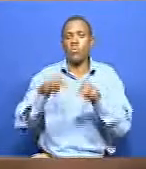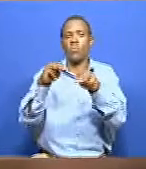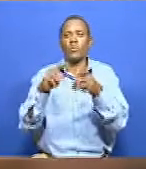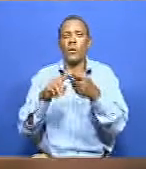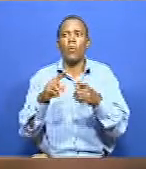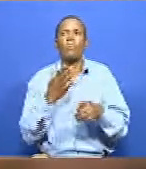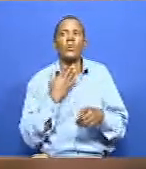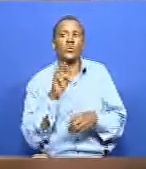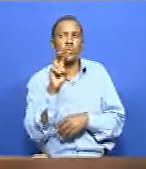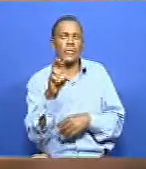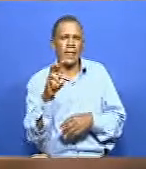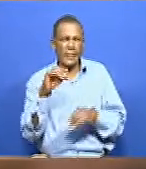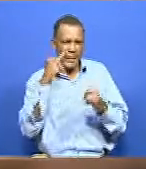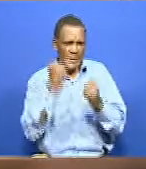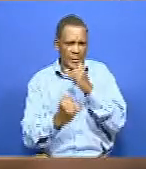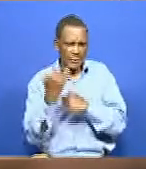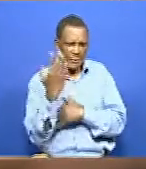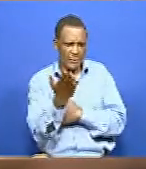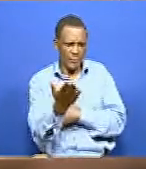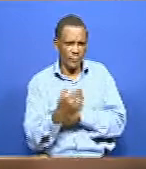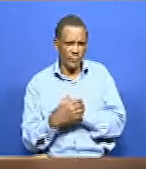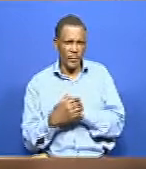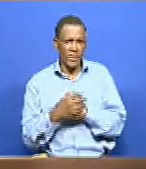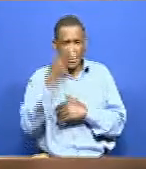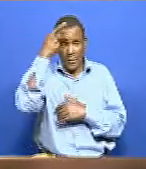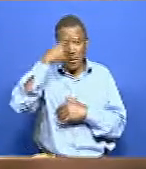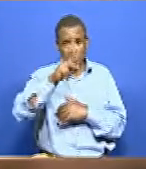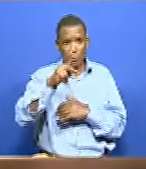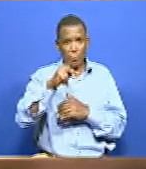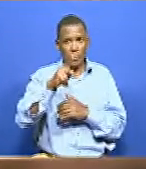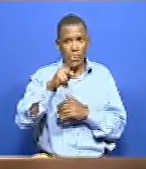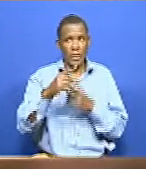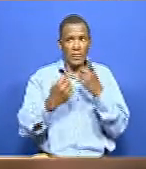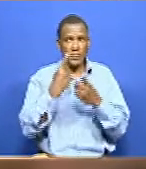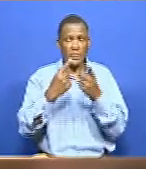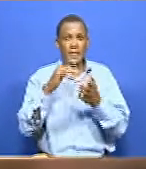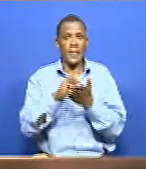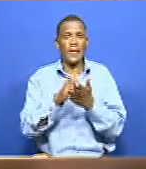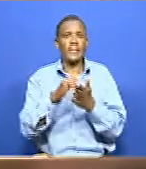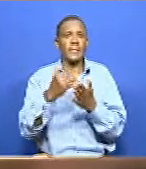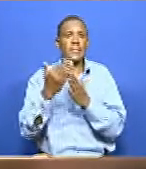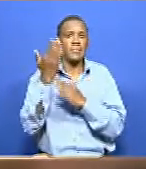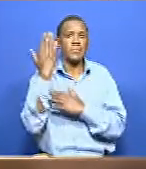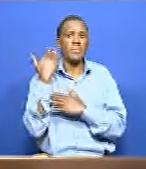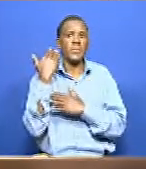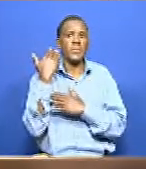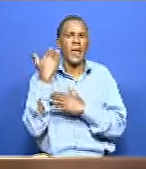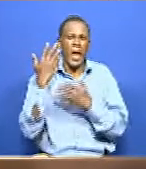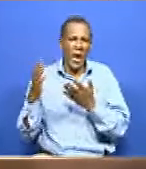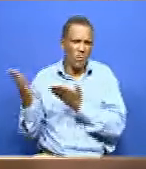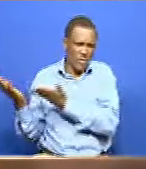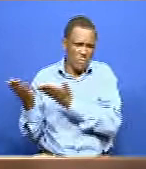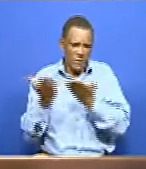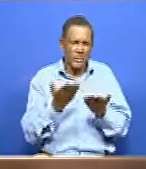to look at one final issue. And this is in regards to policies that are in place. You had mentioned this earlier, but, you know, when it comes to the implementation bit of